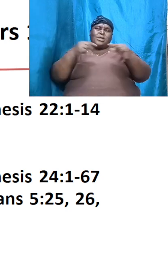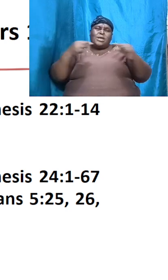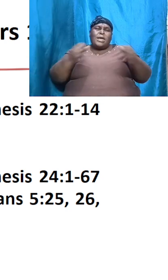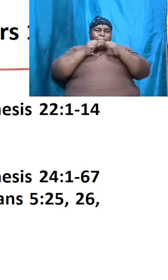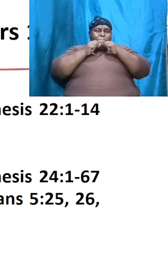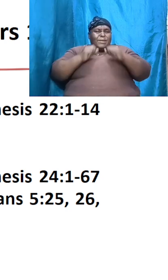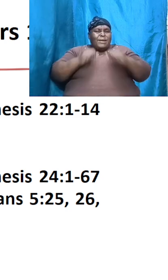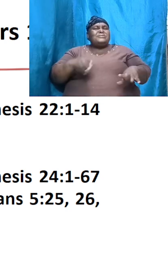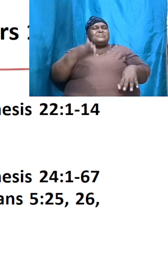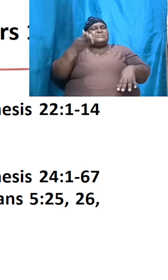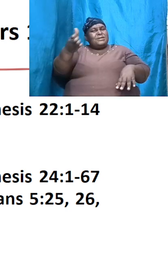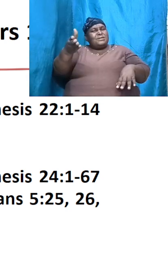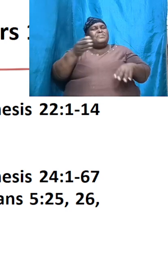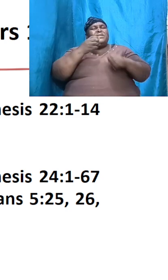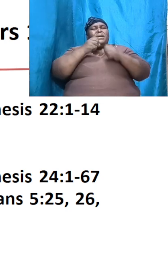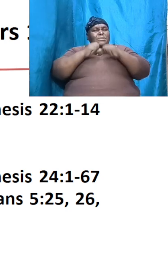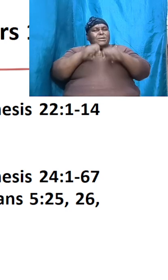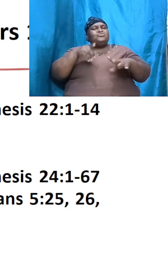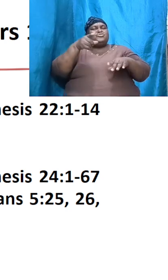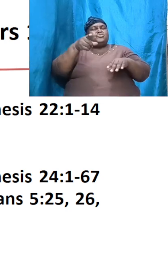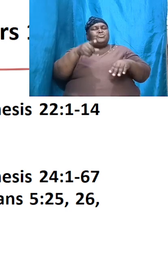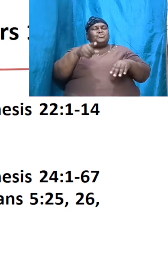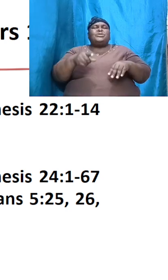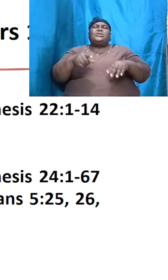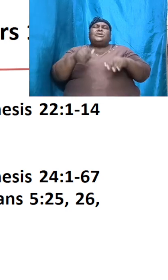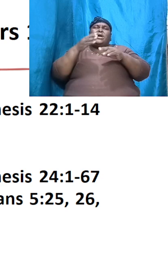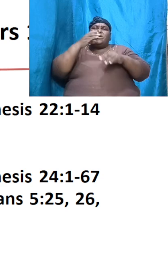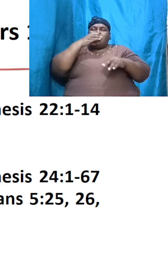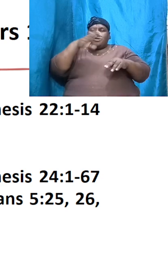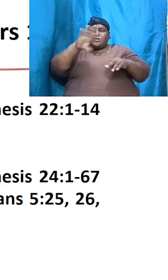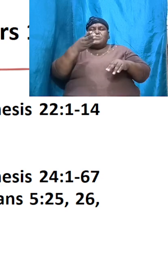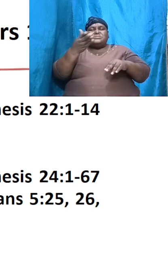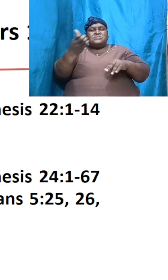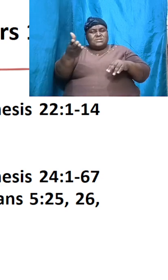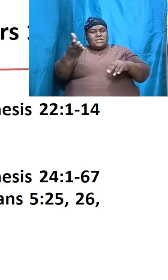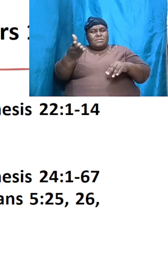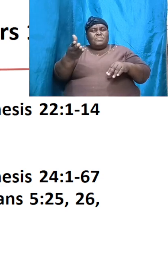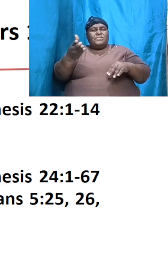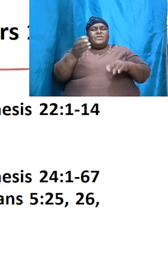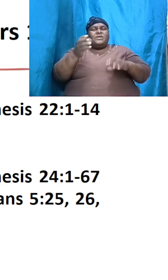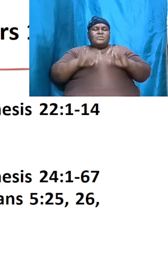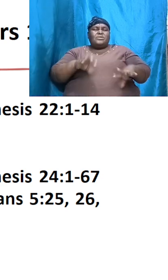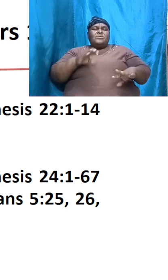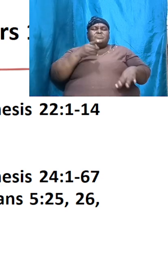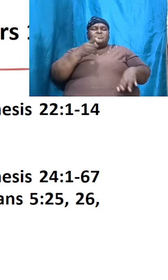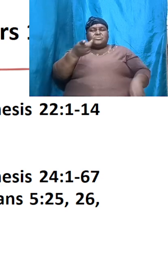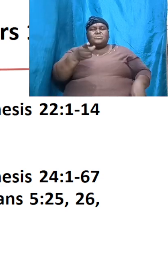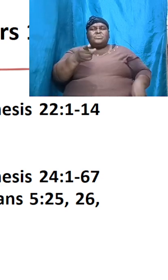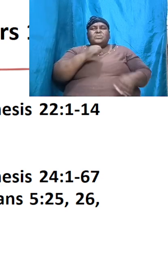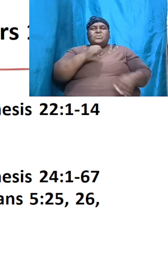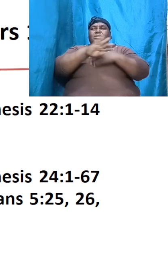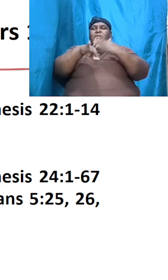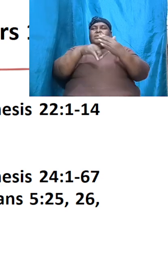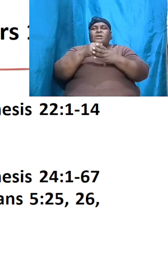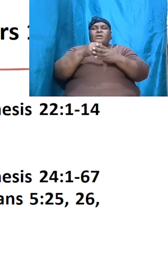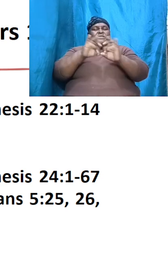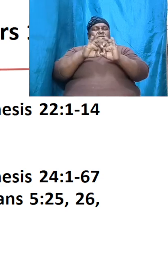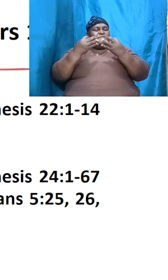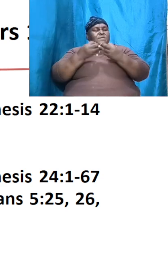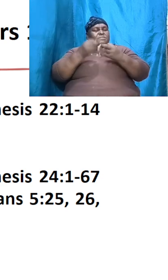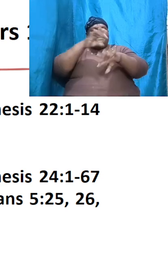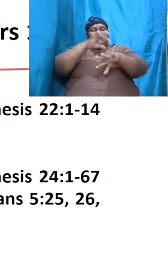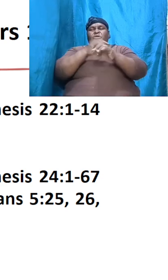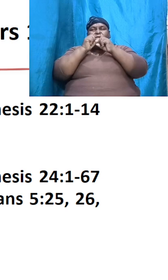bless thee and curse them that curse thee and in thee shall all the families of the earth be blessed that